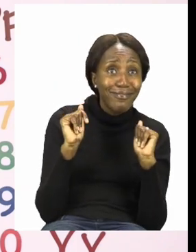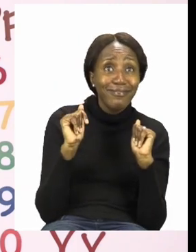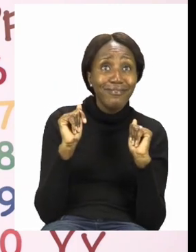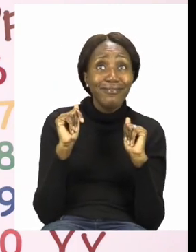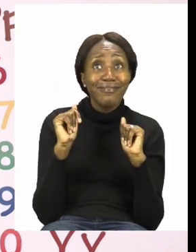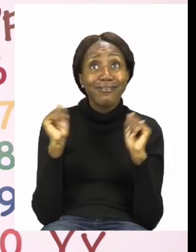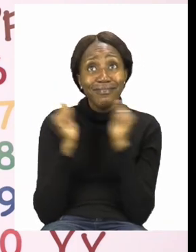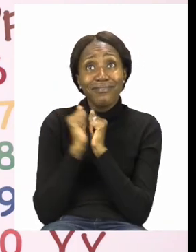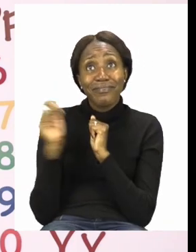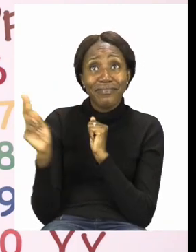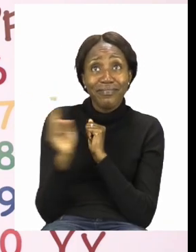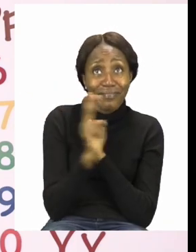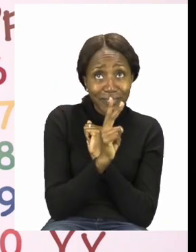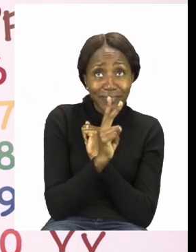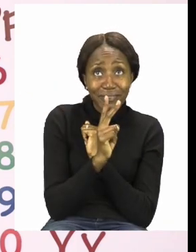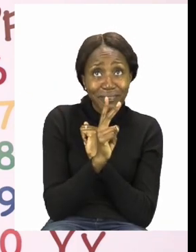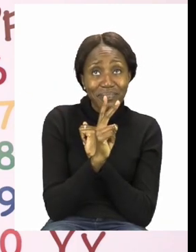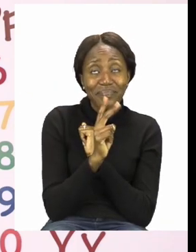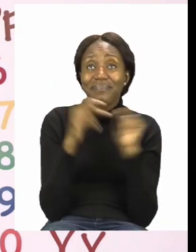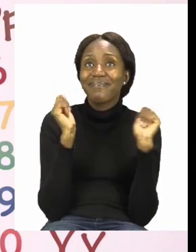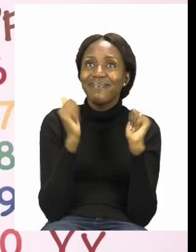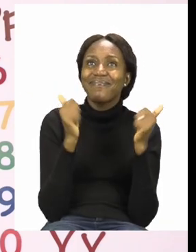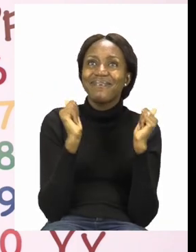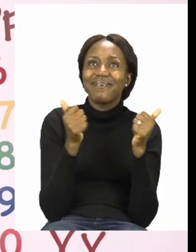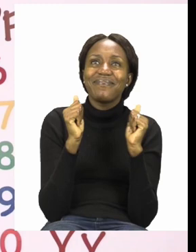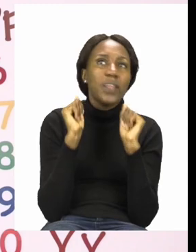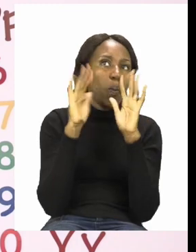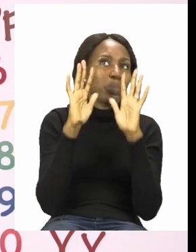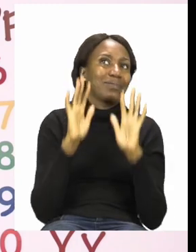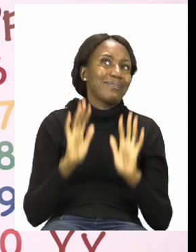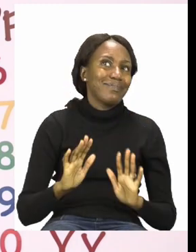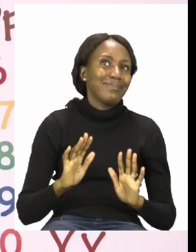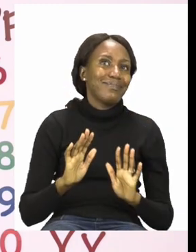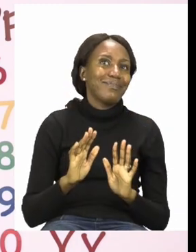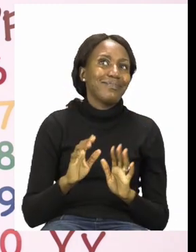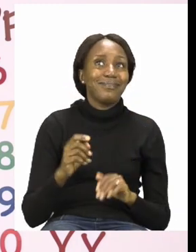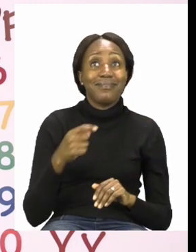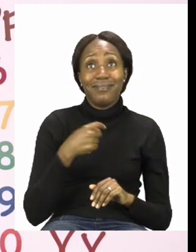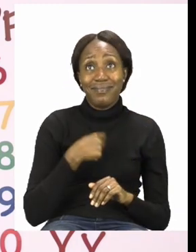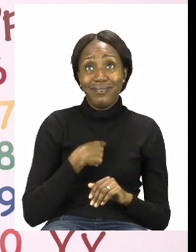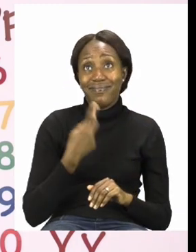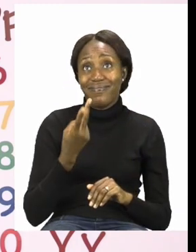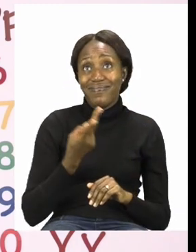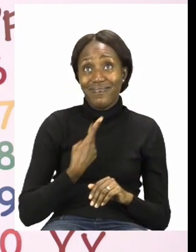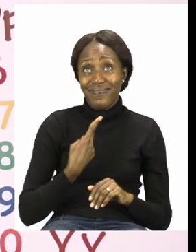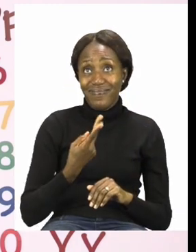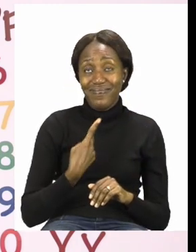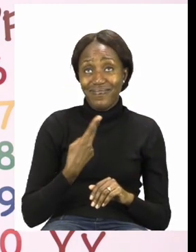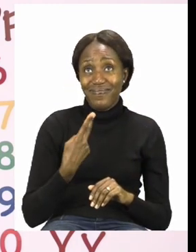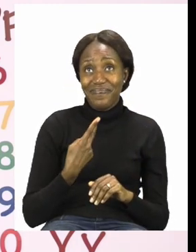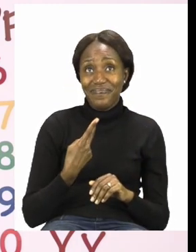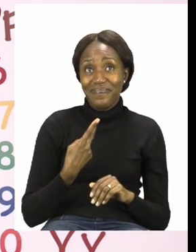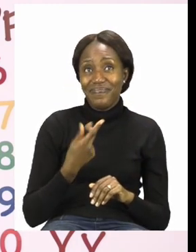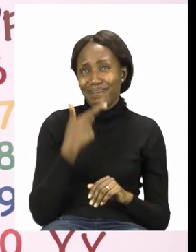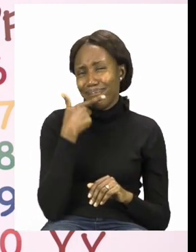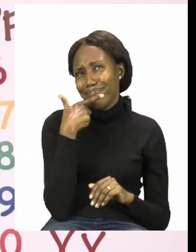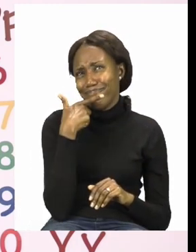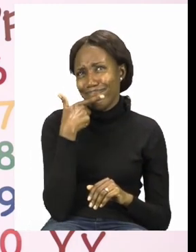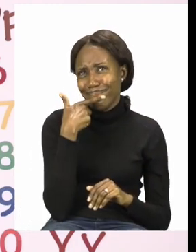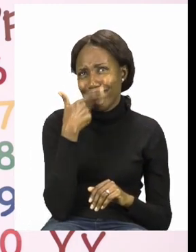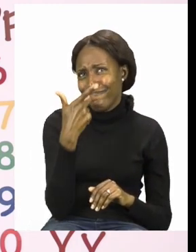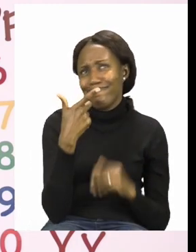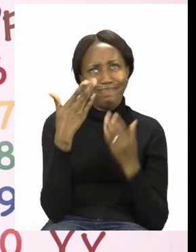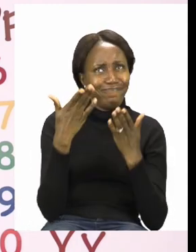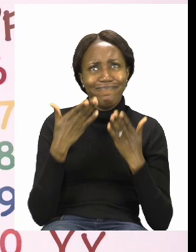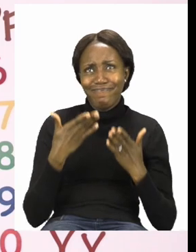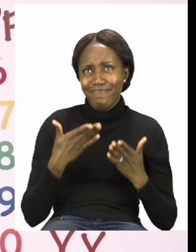go to the park? Wonderful. So, from Sashi and I, we would like to say thank you for joining us